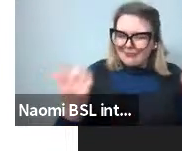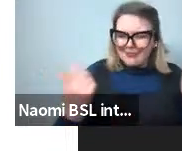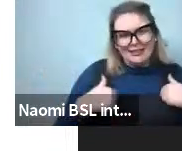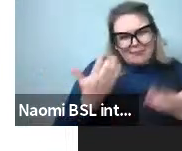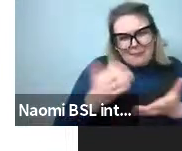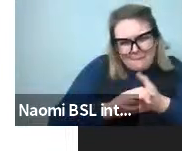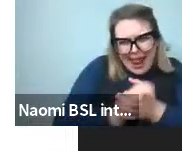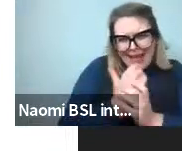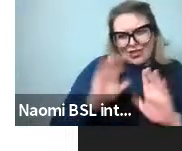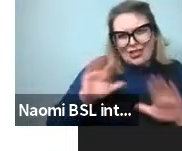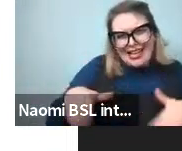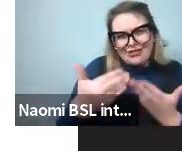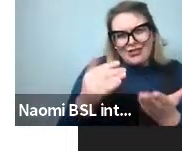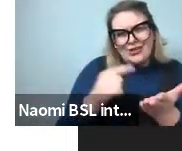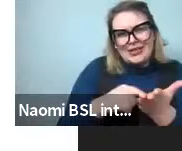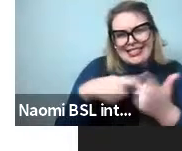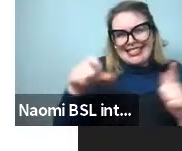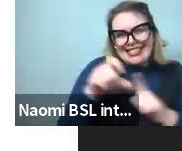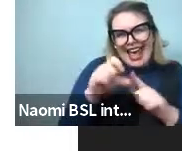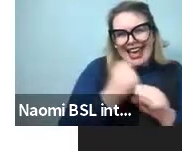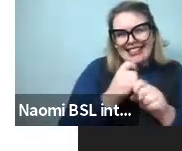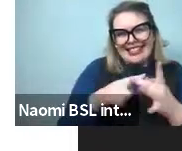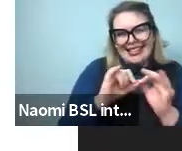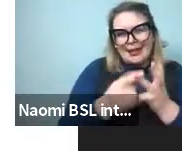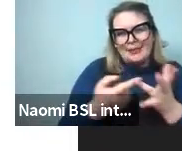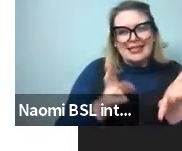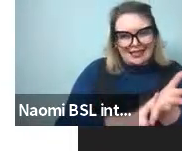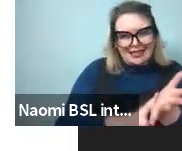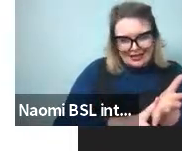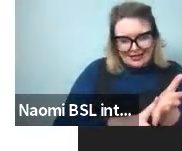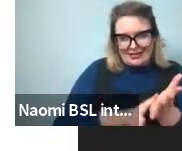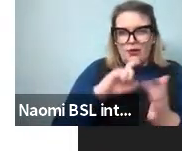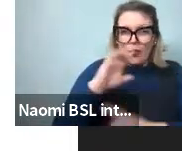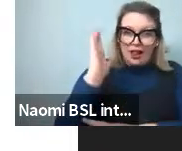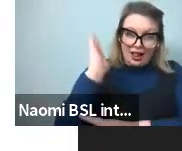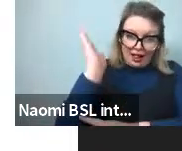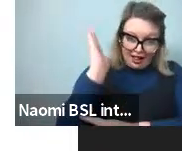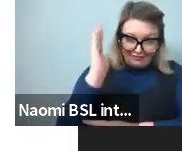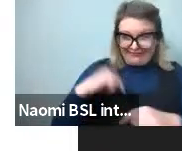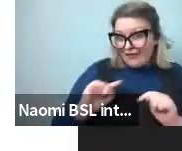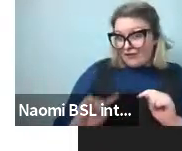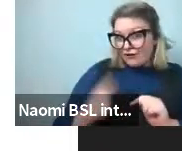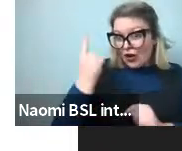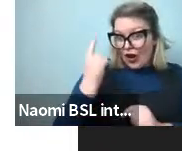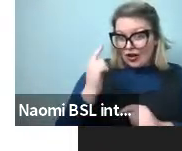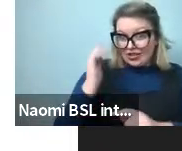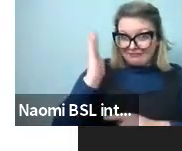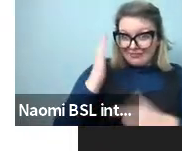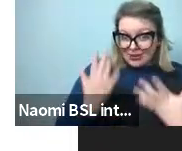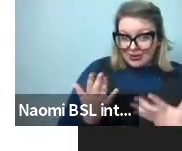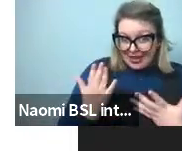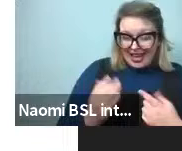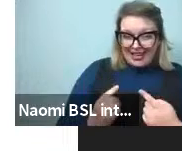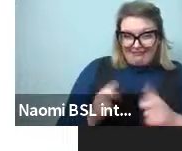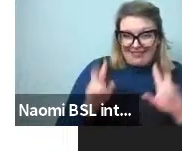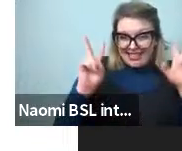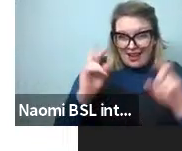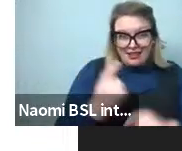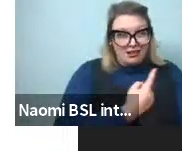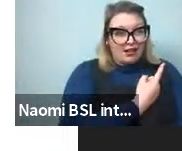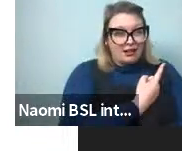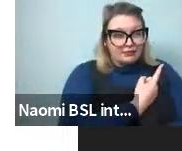Ted Gibson today, who will be presenting his talk. And the first talk in the series, it's entitled, as you can see, Information